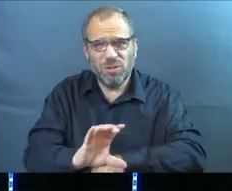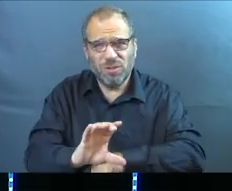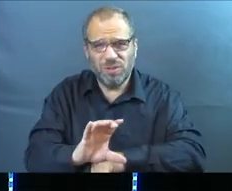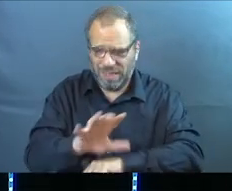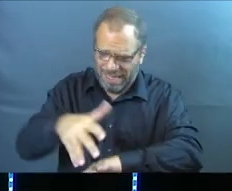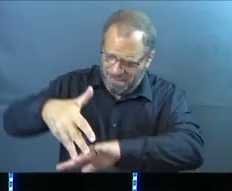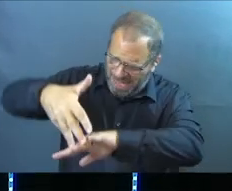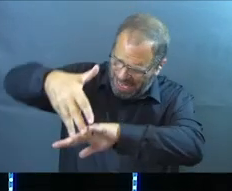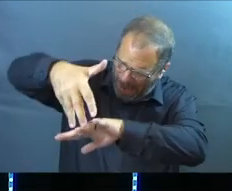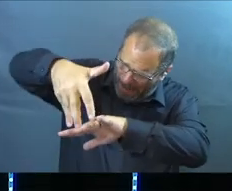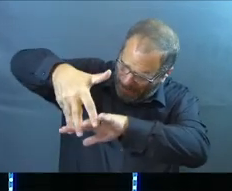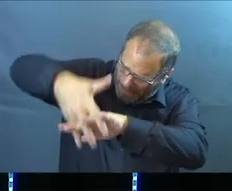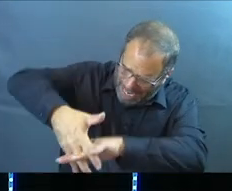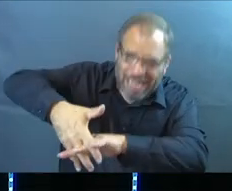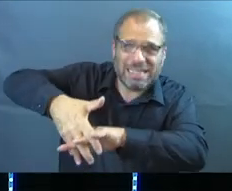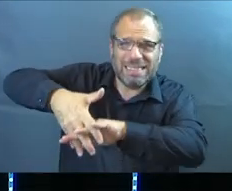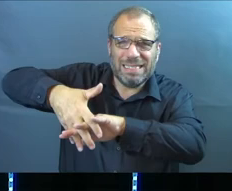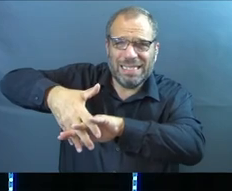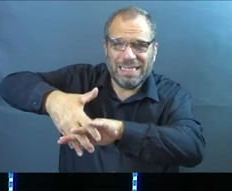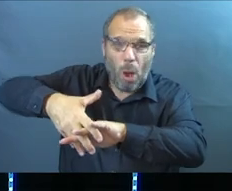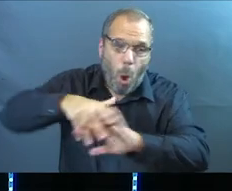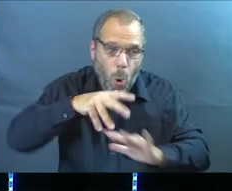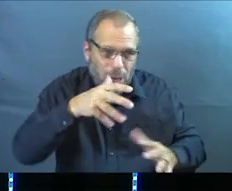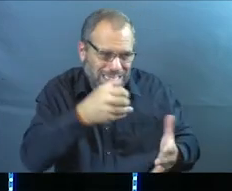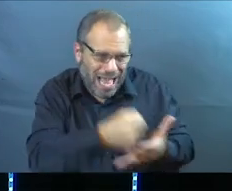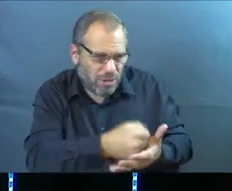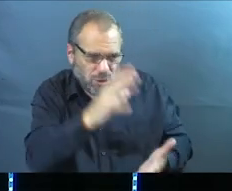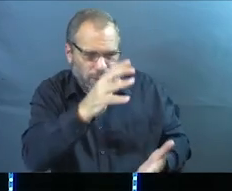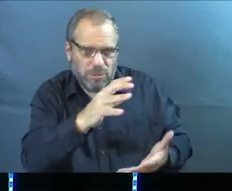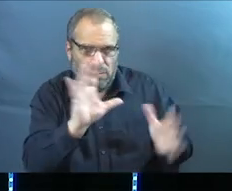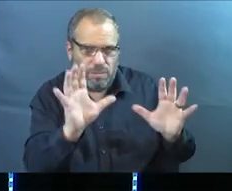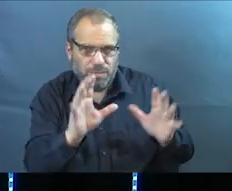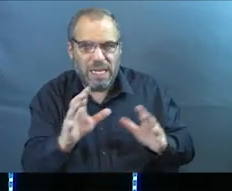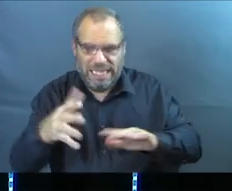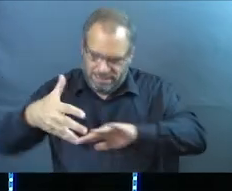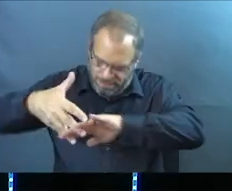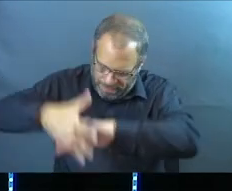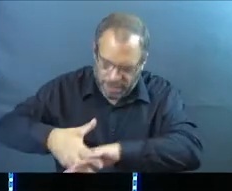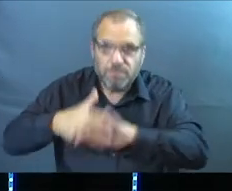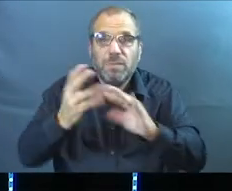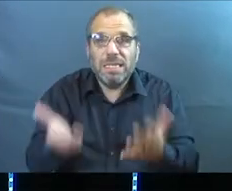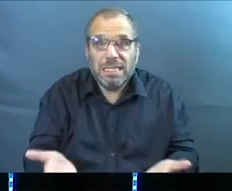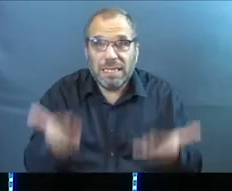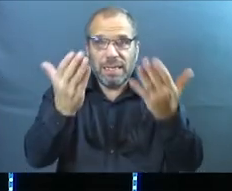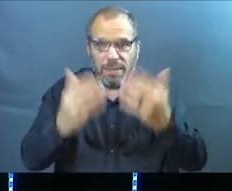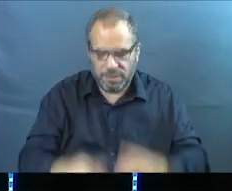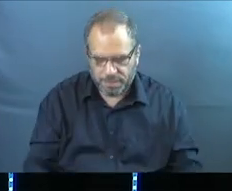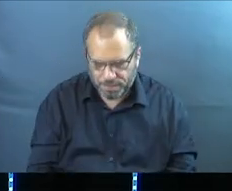being planted it's about the treasure that he has for you amen let you guys stand